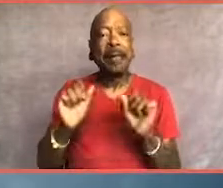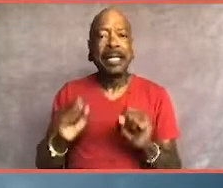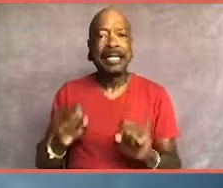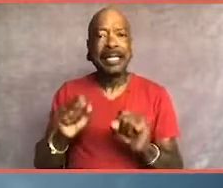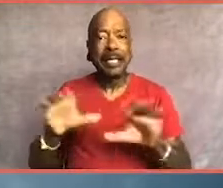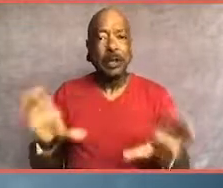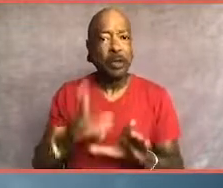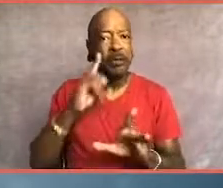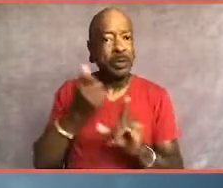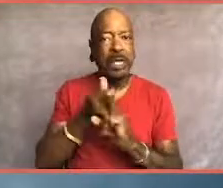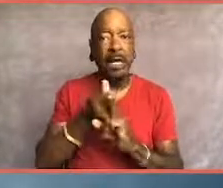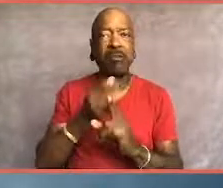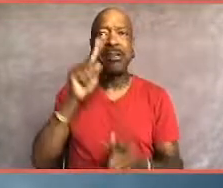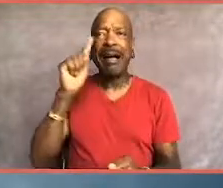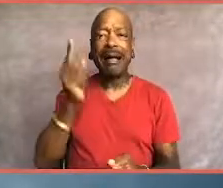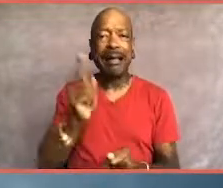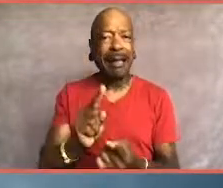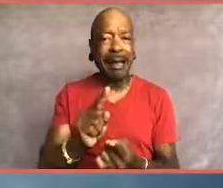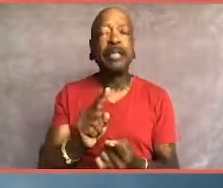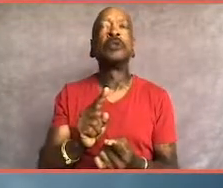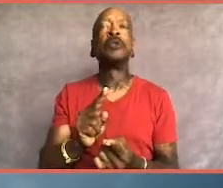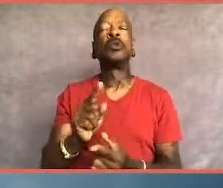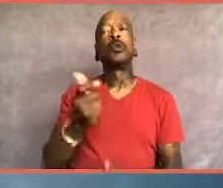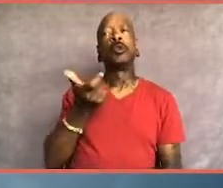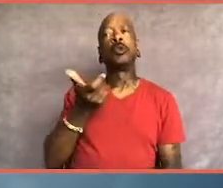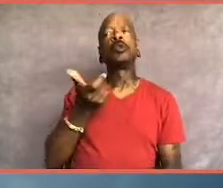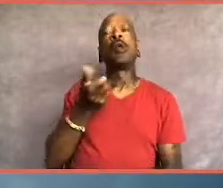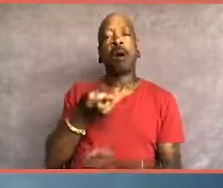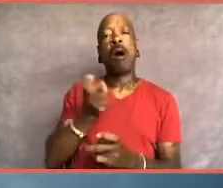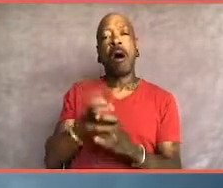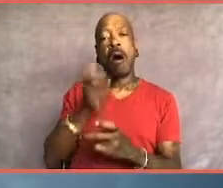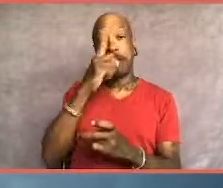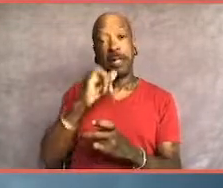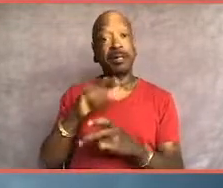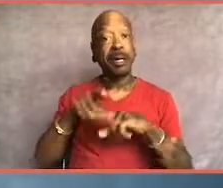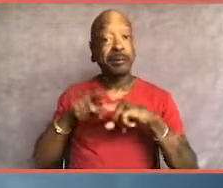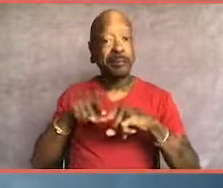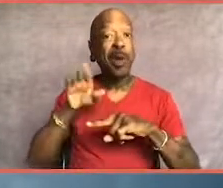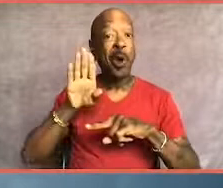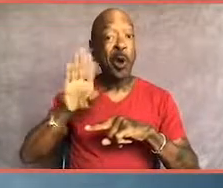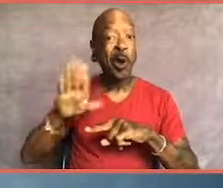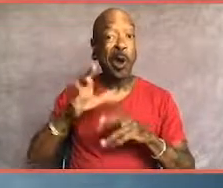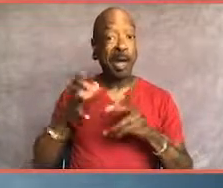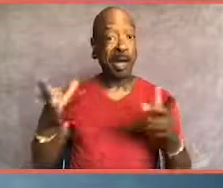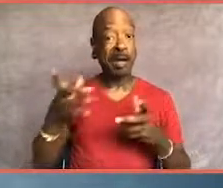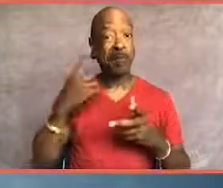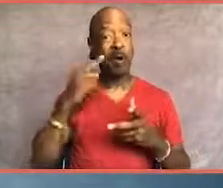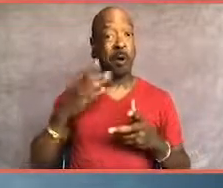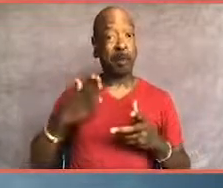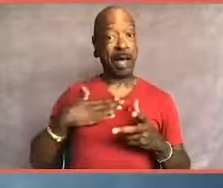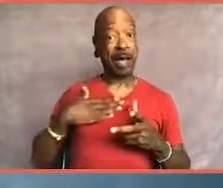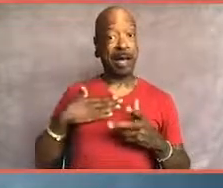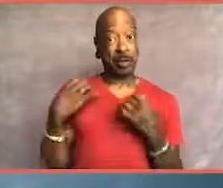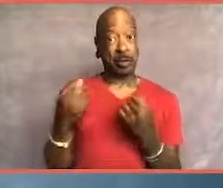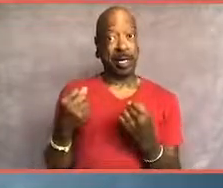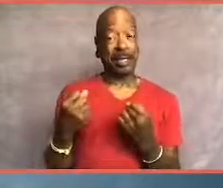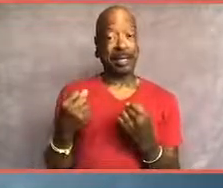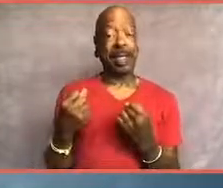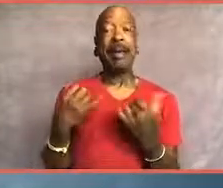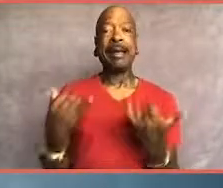things for herself. It's hard, because I lean on her a lot for my strength, and now I have to be her strength.